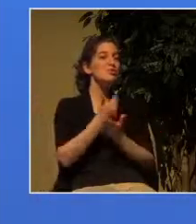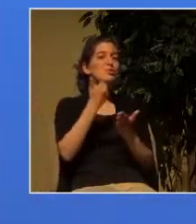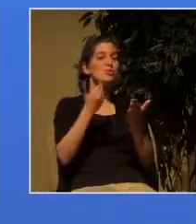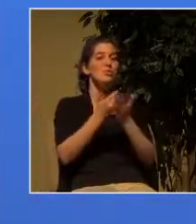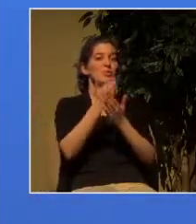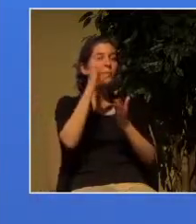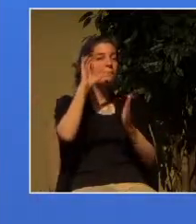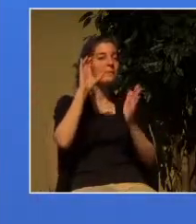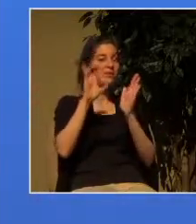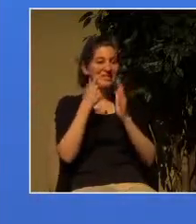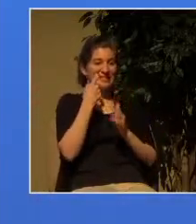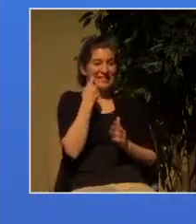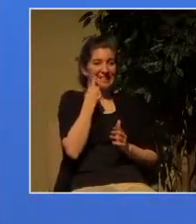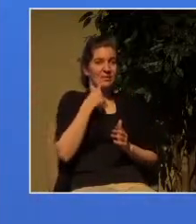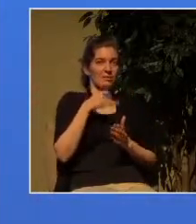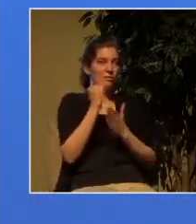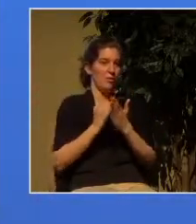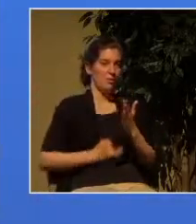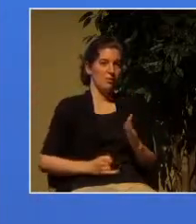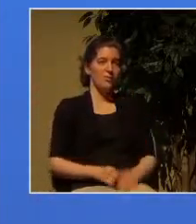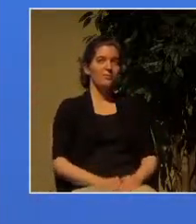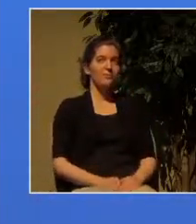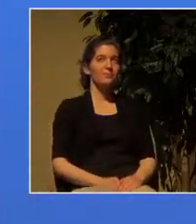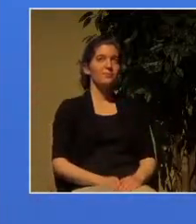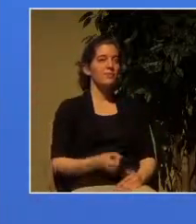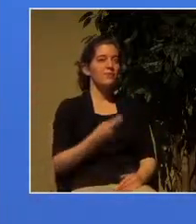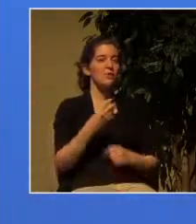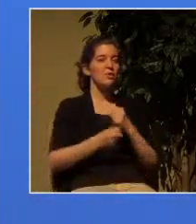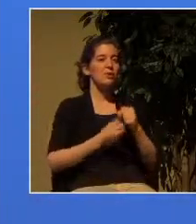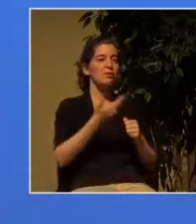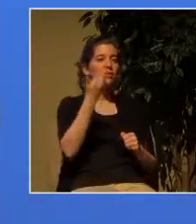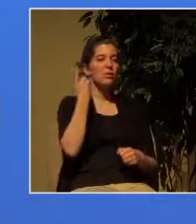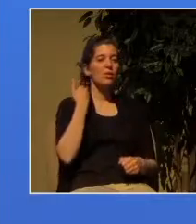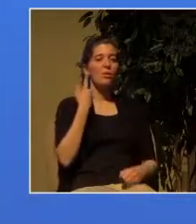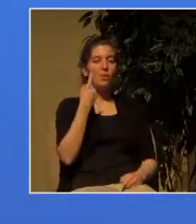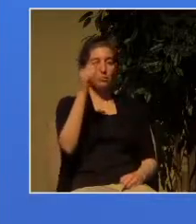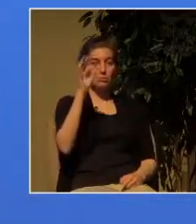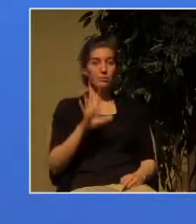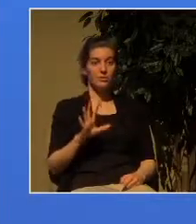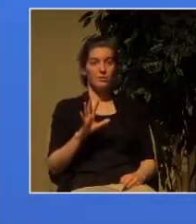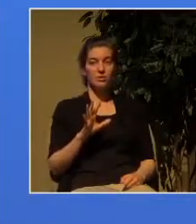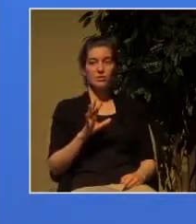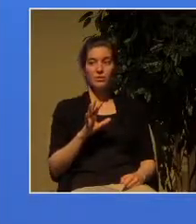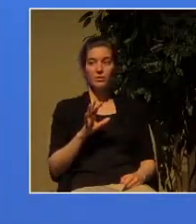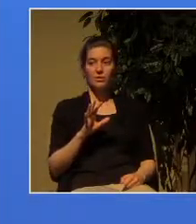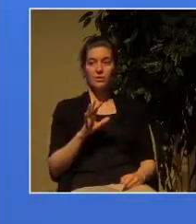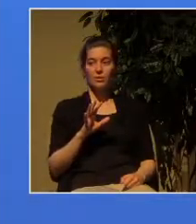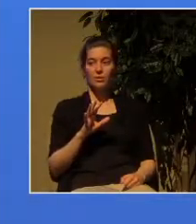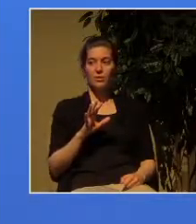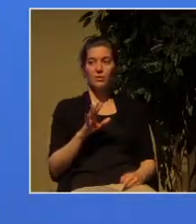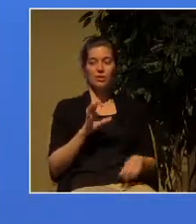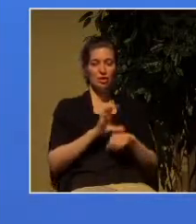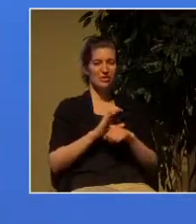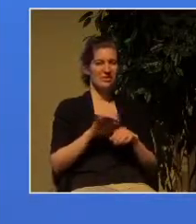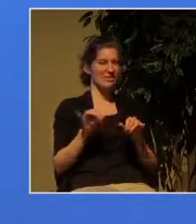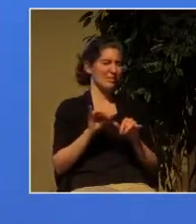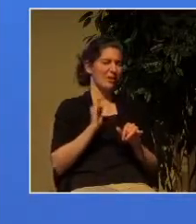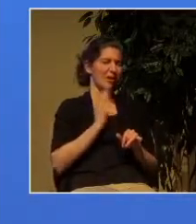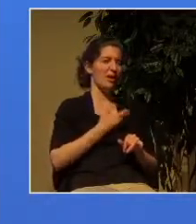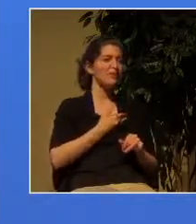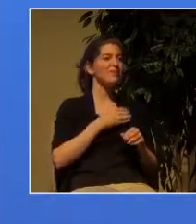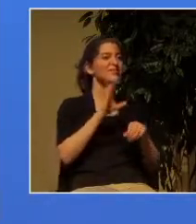number of years ago a preacher a a setting such as this in fact a church called Maranatha Church in the Netherlands